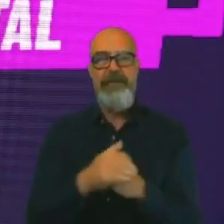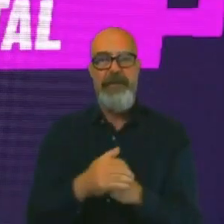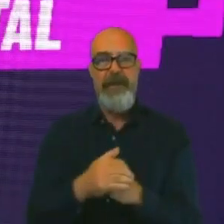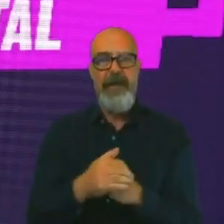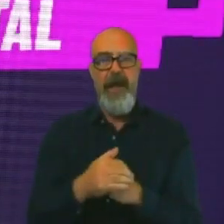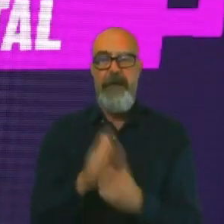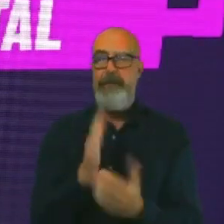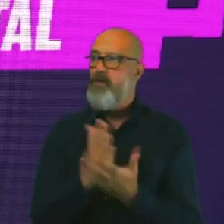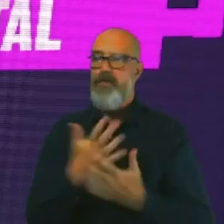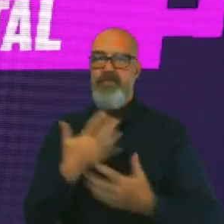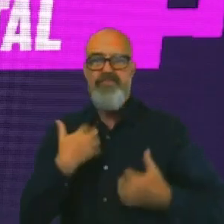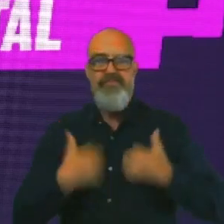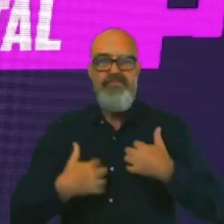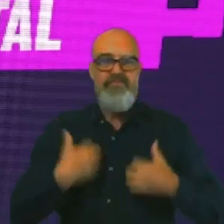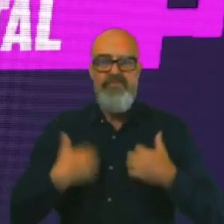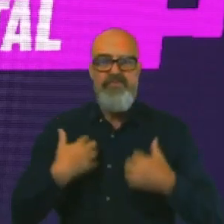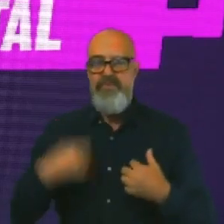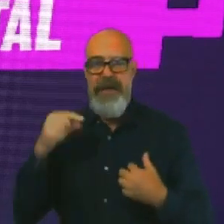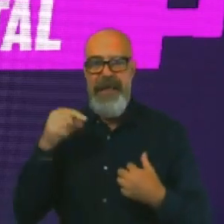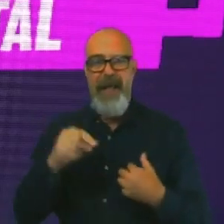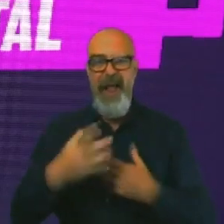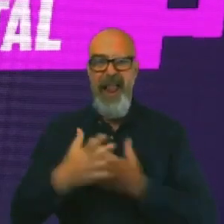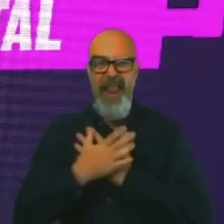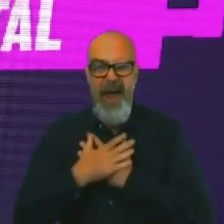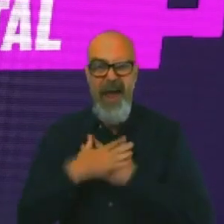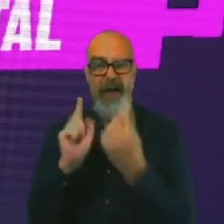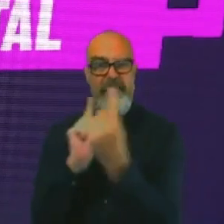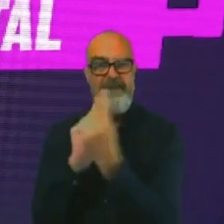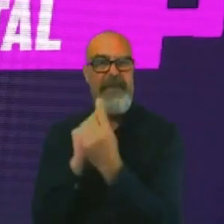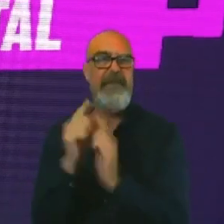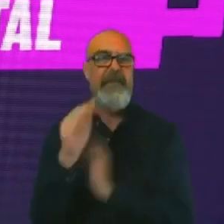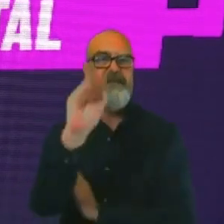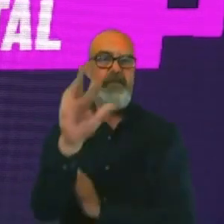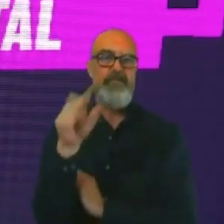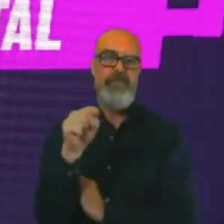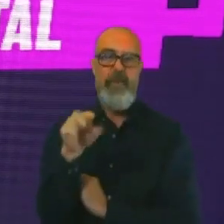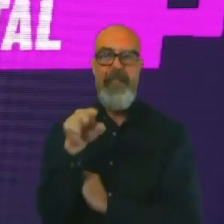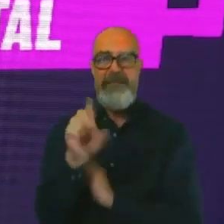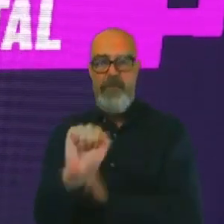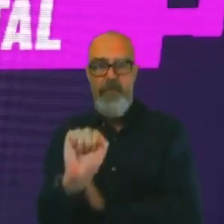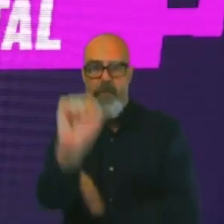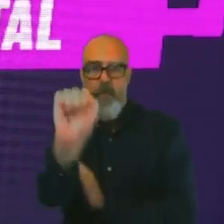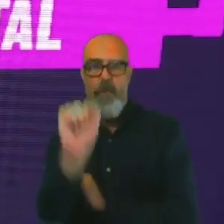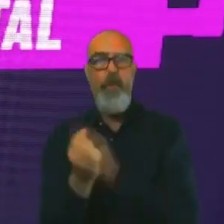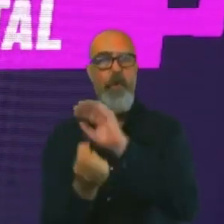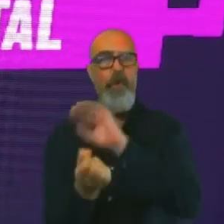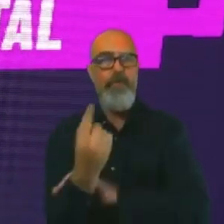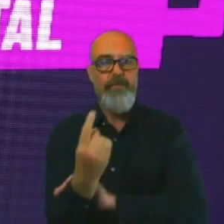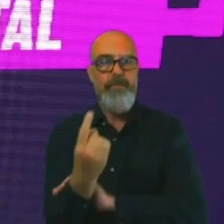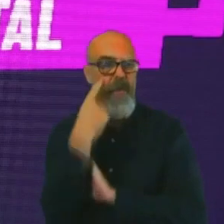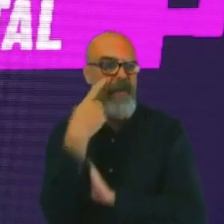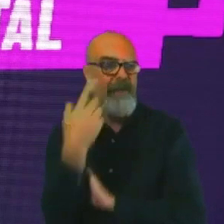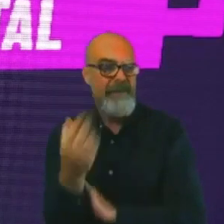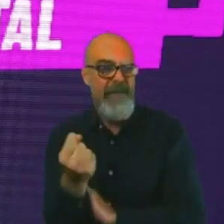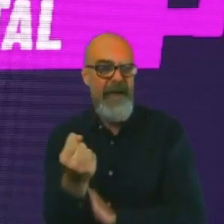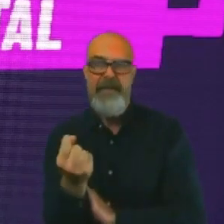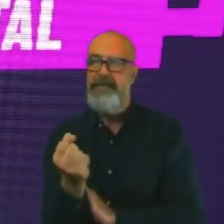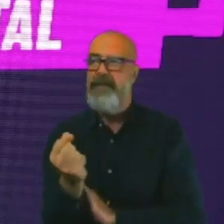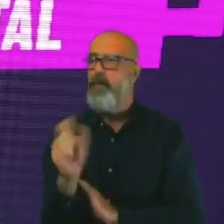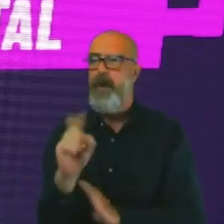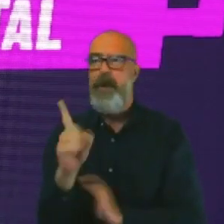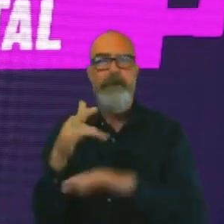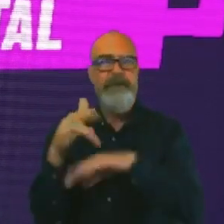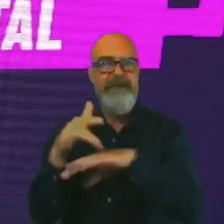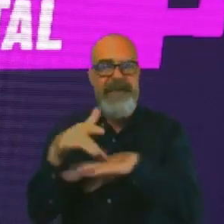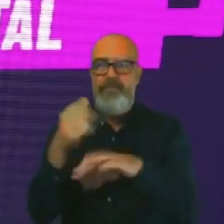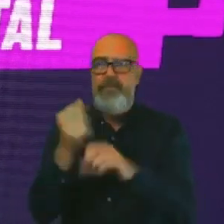to be here. I love Meet the Future You. This is your opportunity to find out about the professionals doing the jobs that you